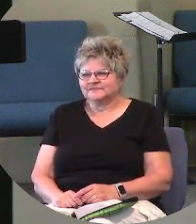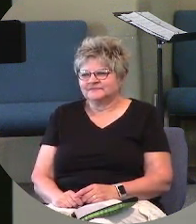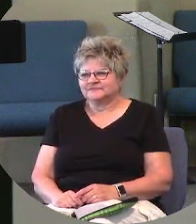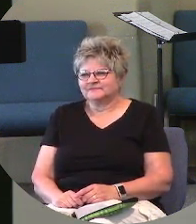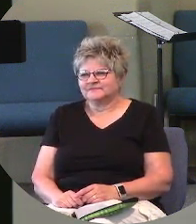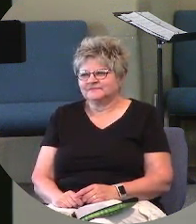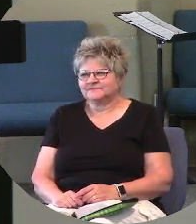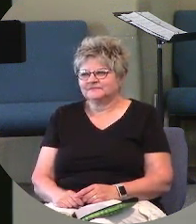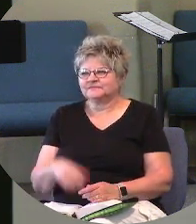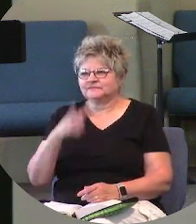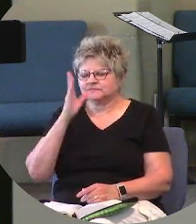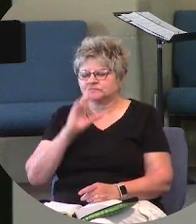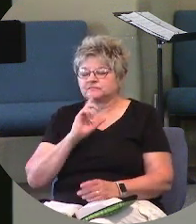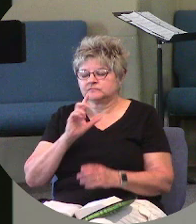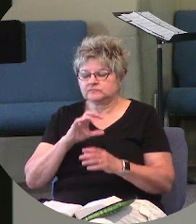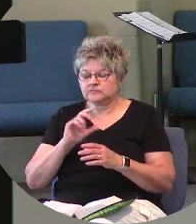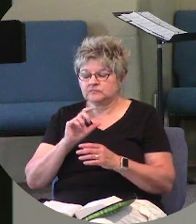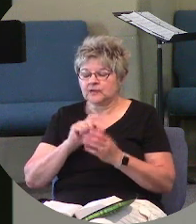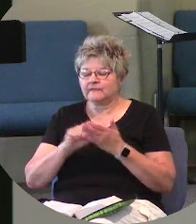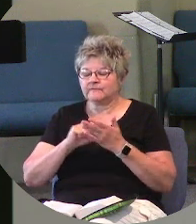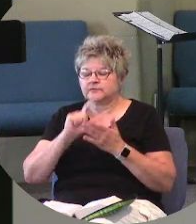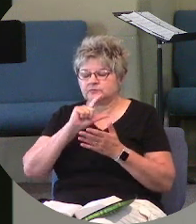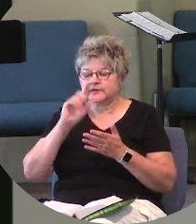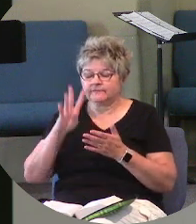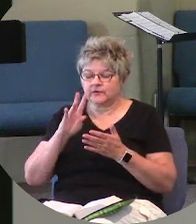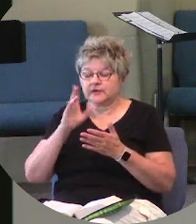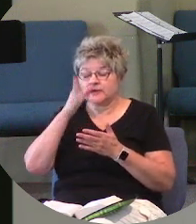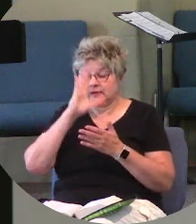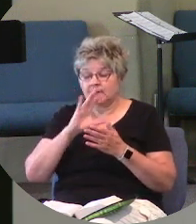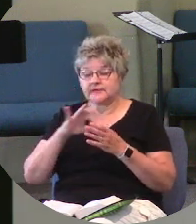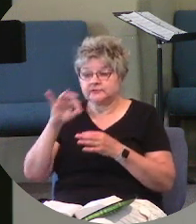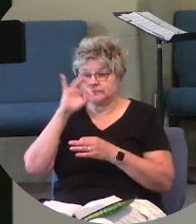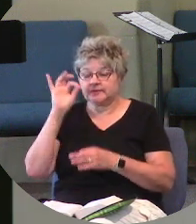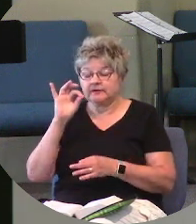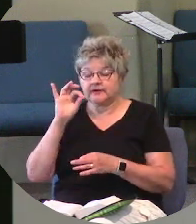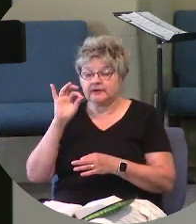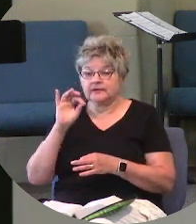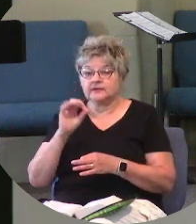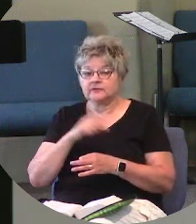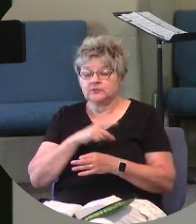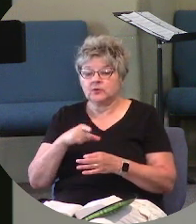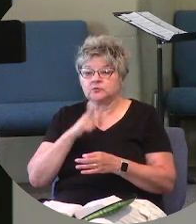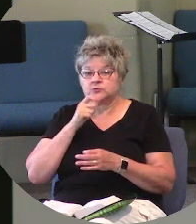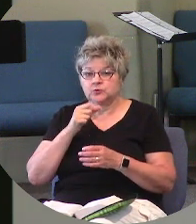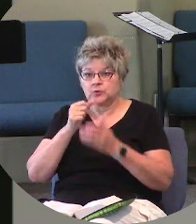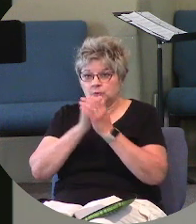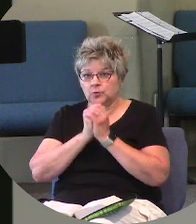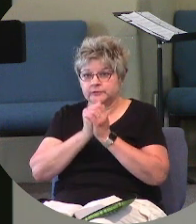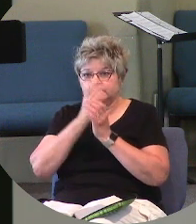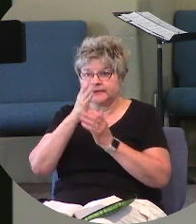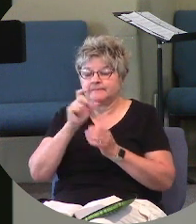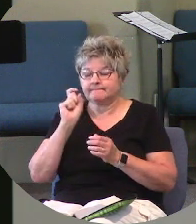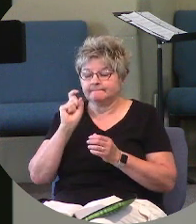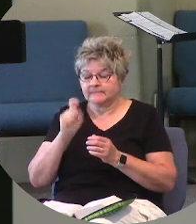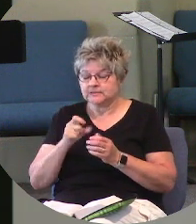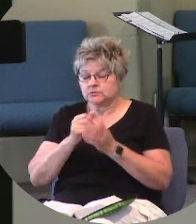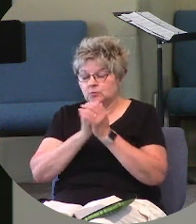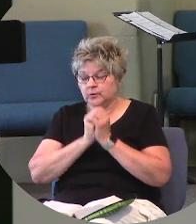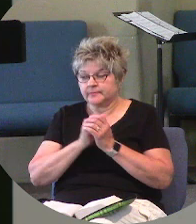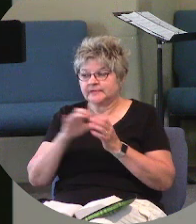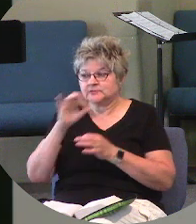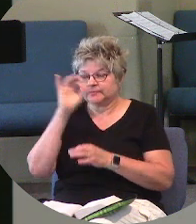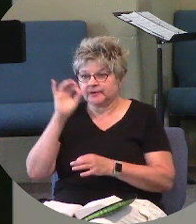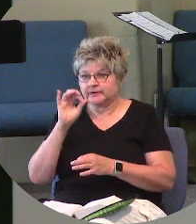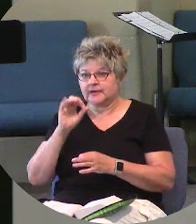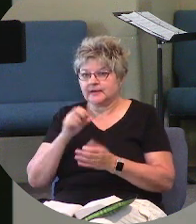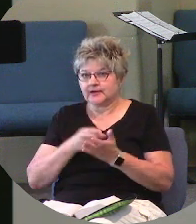And God is Spirit, verse 24, and those who worship Him must worship in spirit and truth. So it's not a can worship in spirit